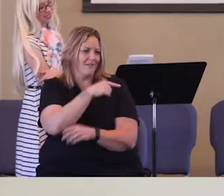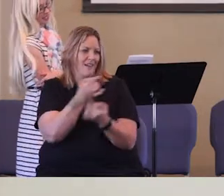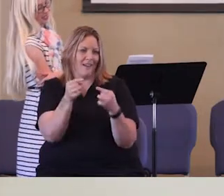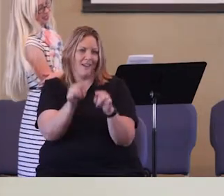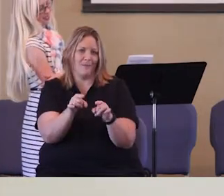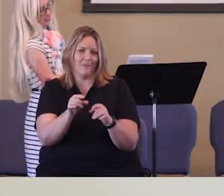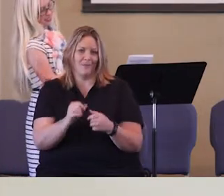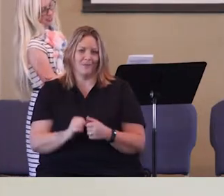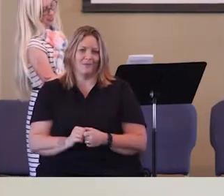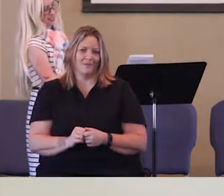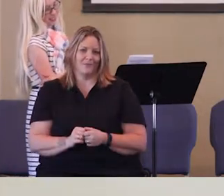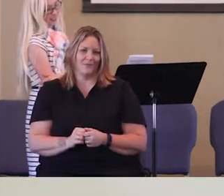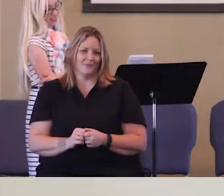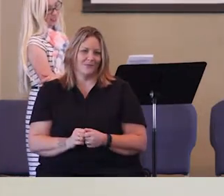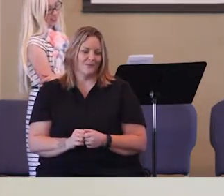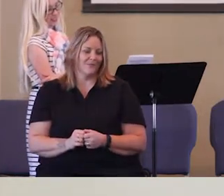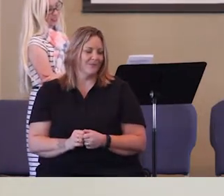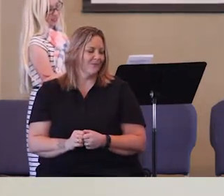to happen.